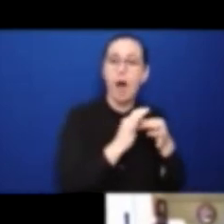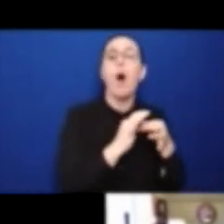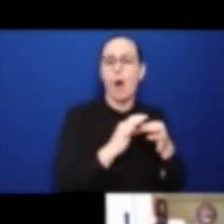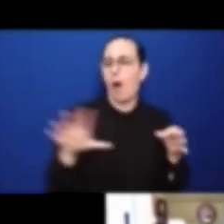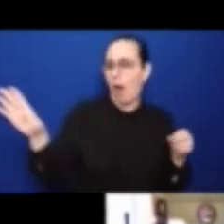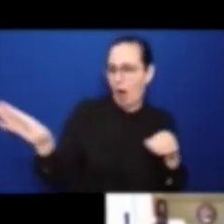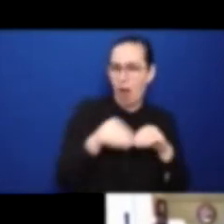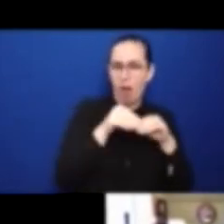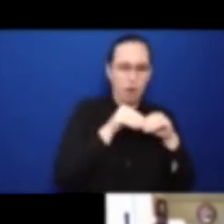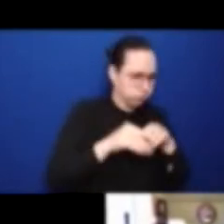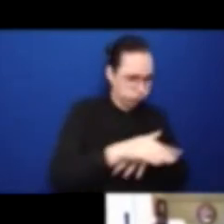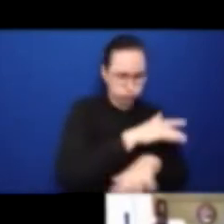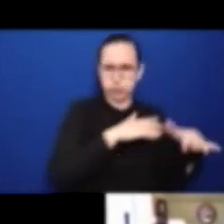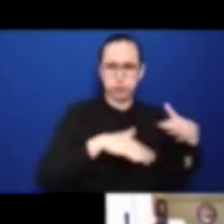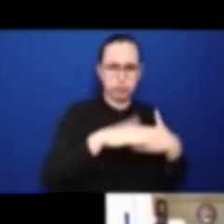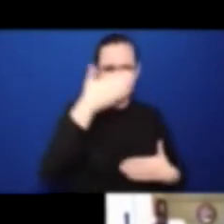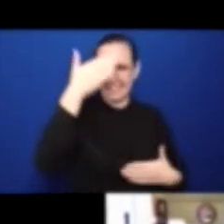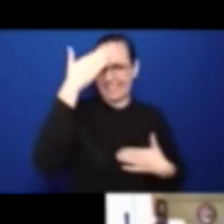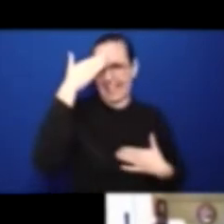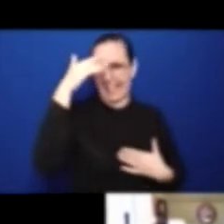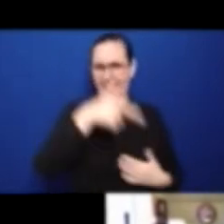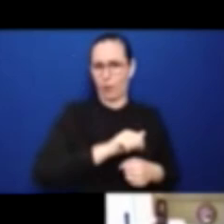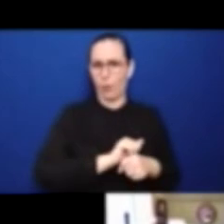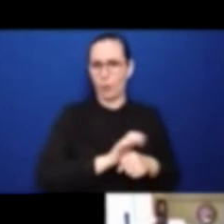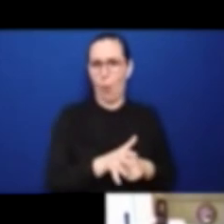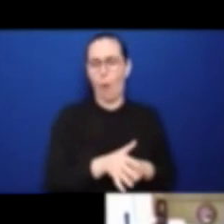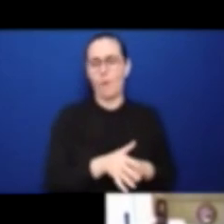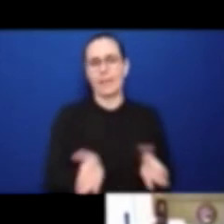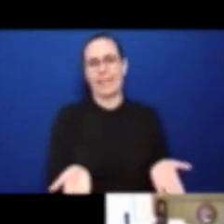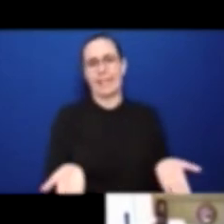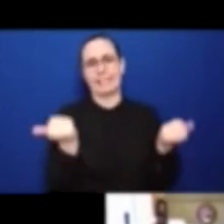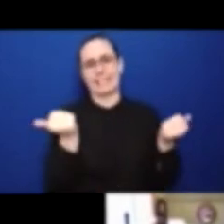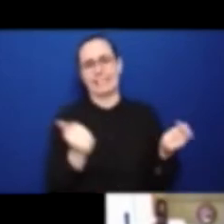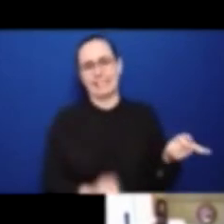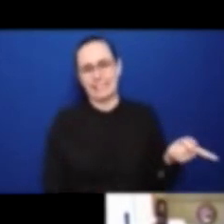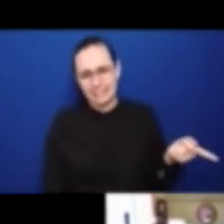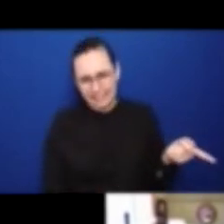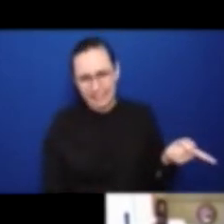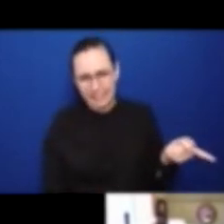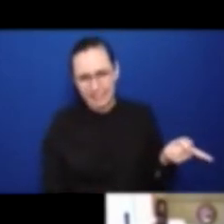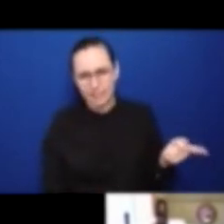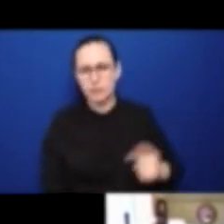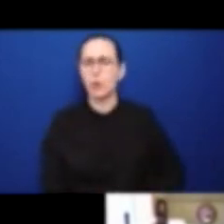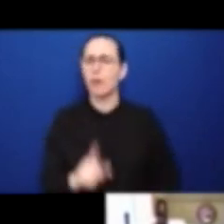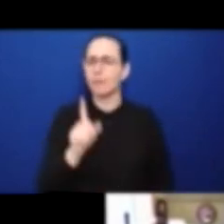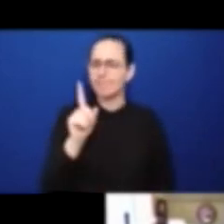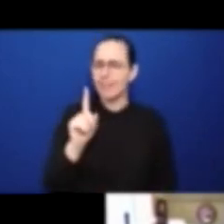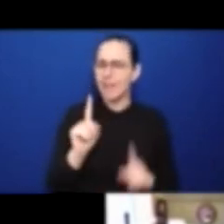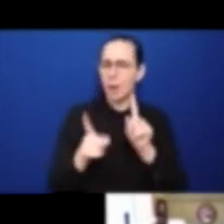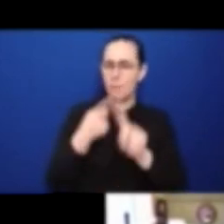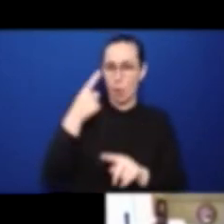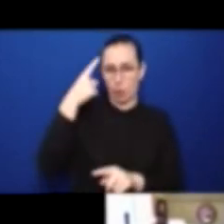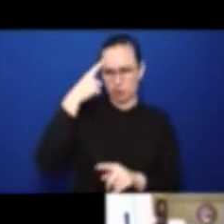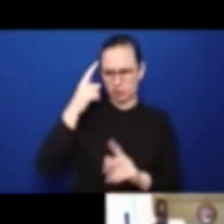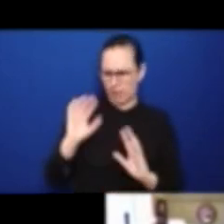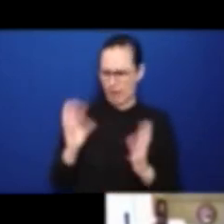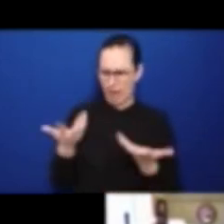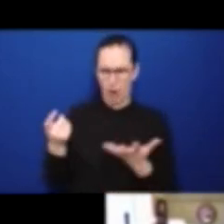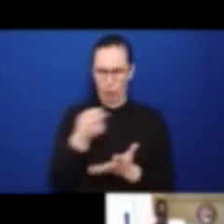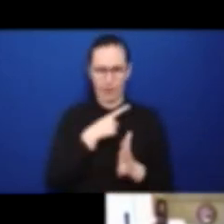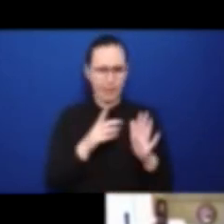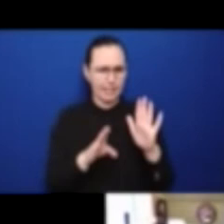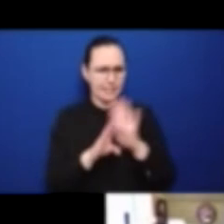the progress we're making with regard to disability inclusive development, the sustainable development goals, is